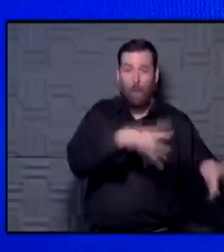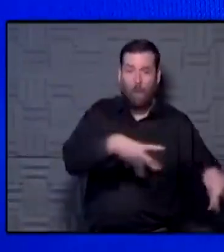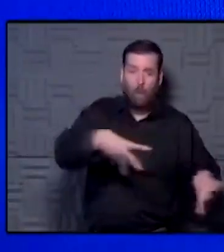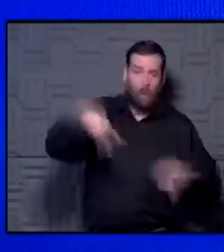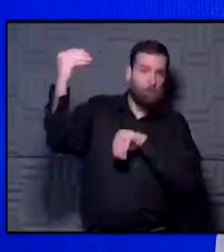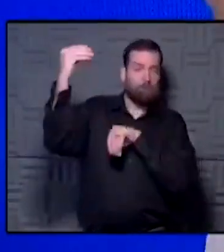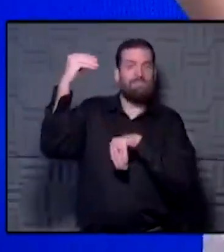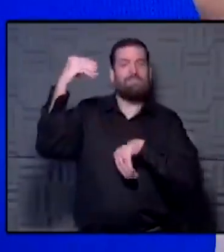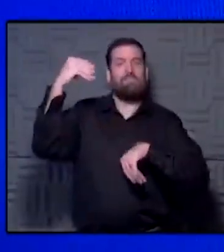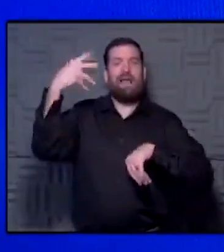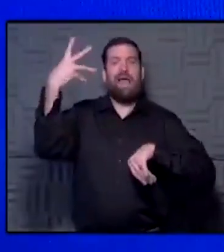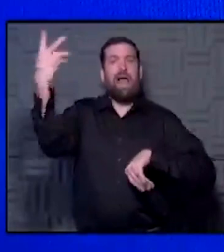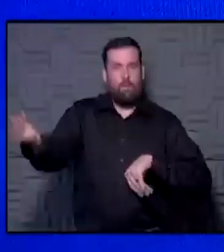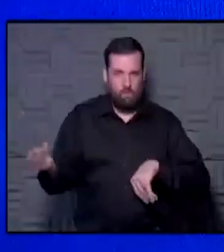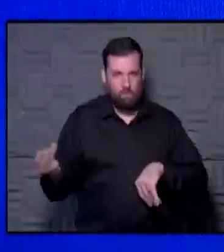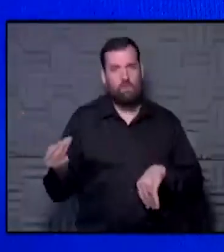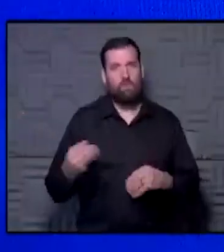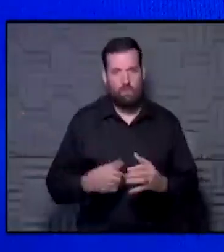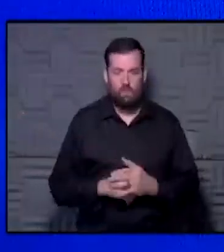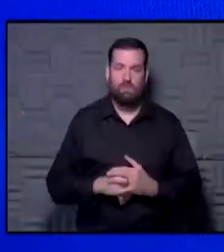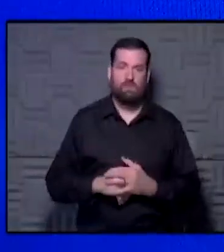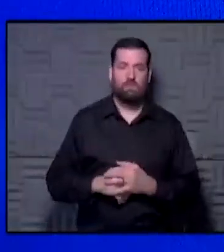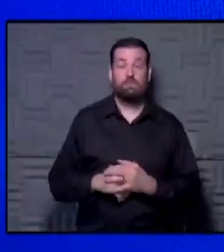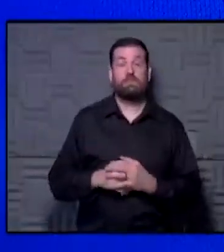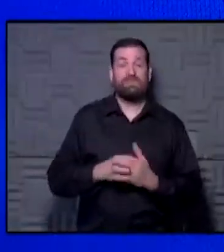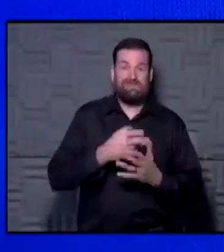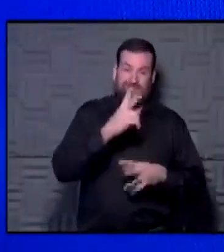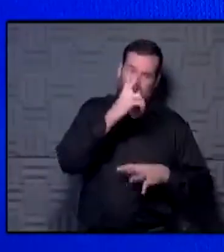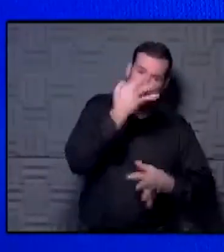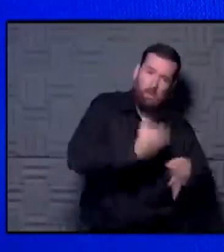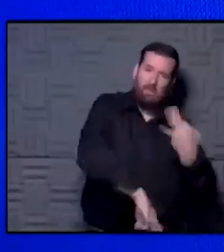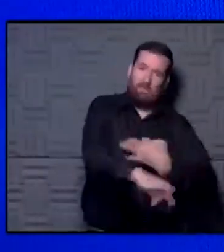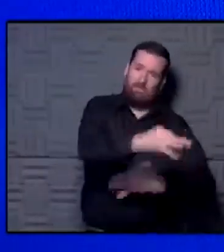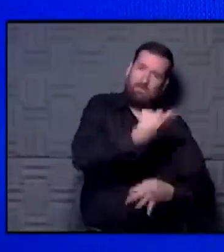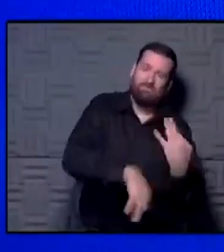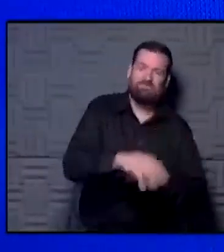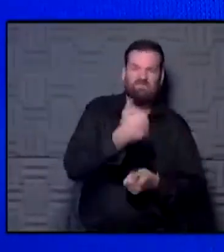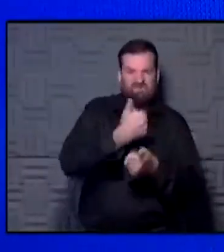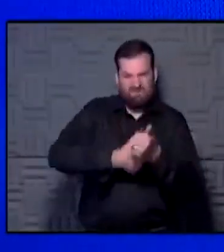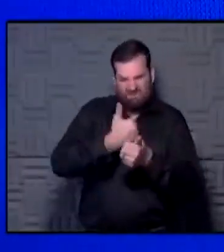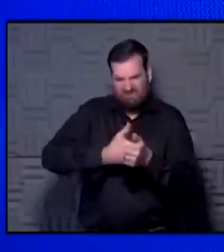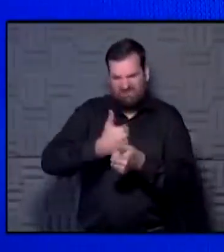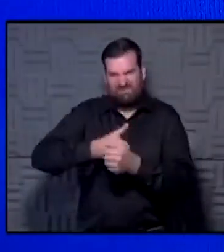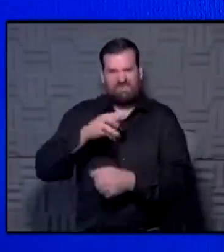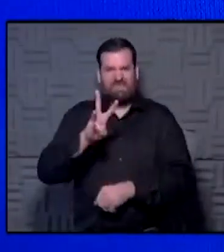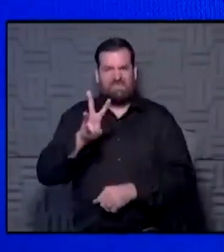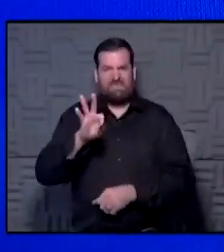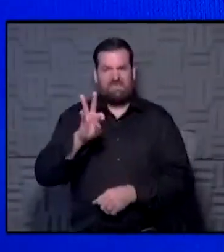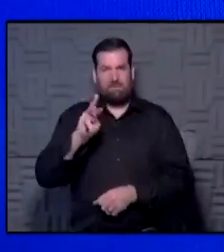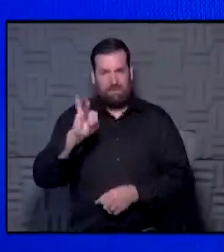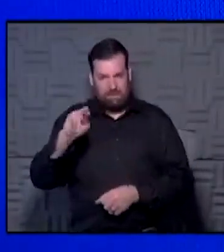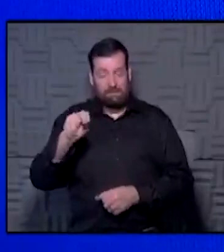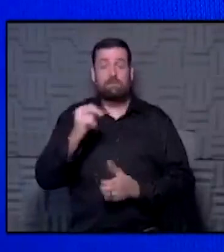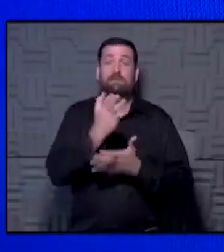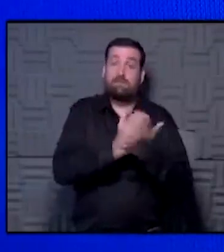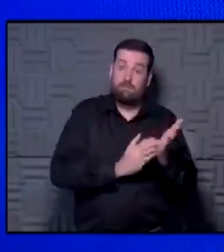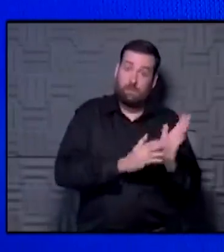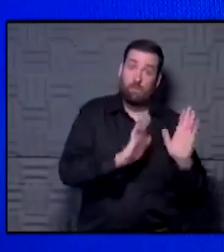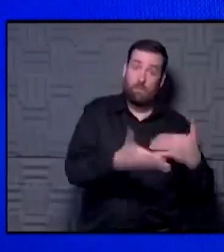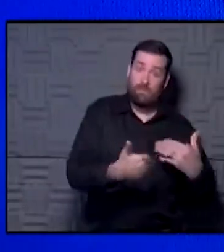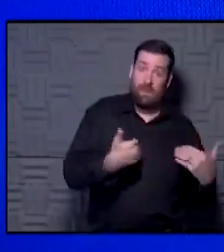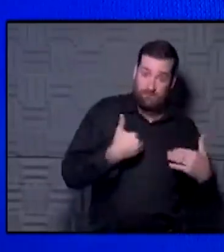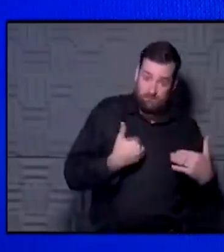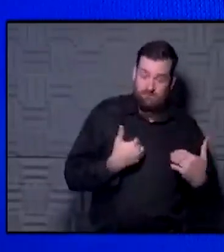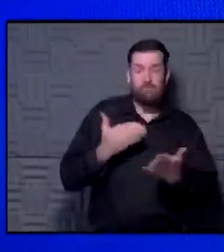straight up and out through the ventilation system. So we keep people really safe like that. And there are rooms that have that kind of negative